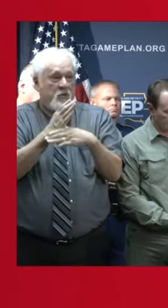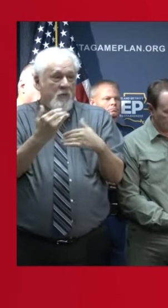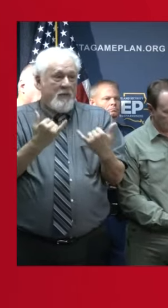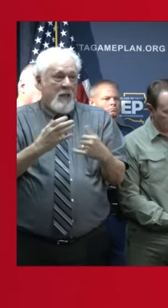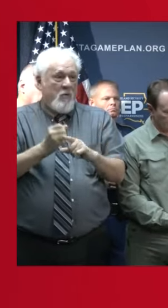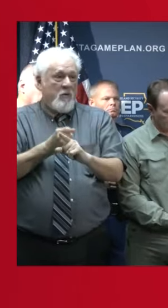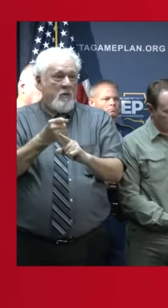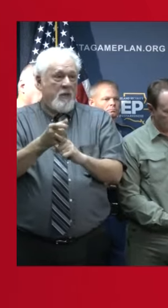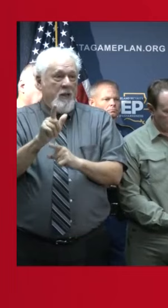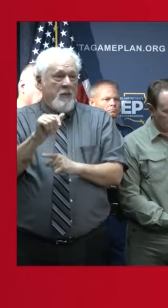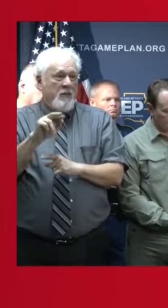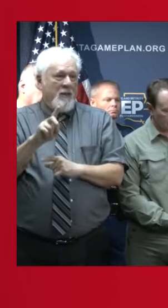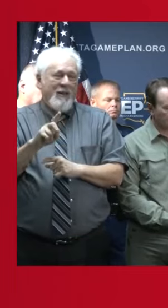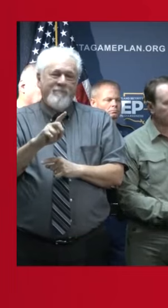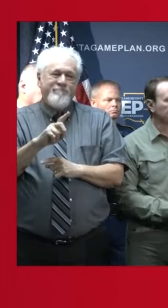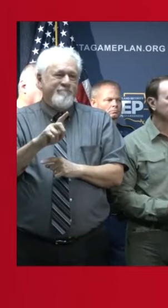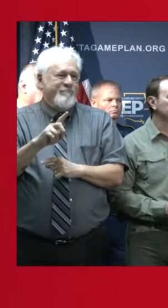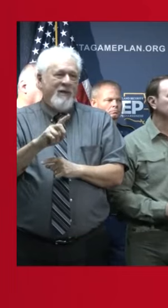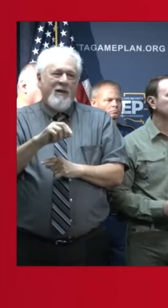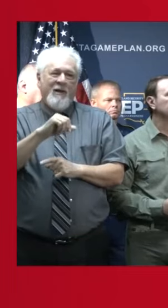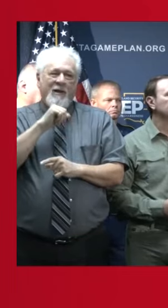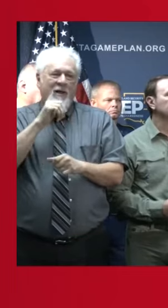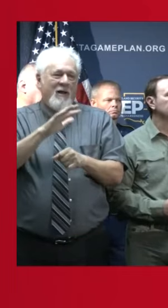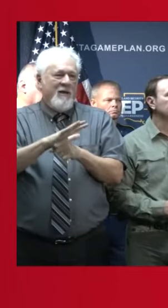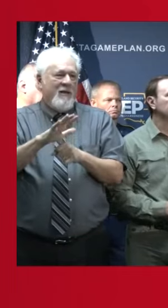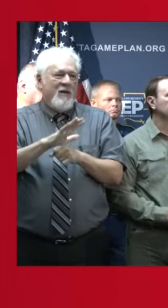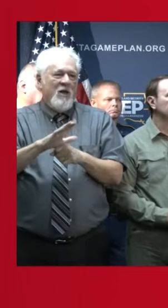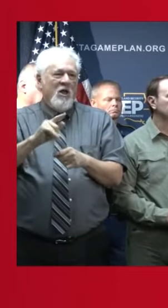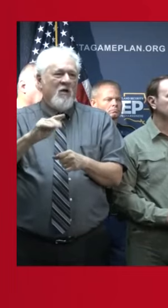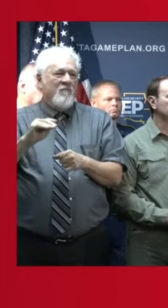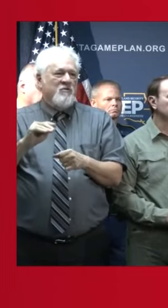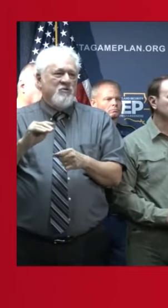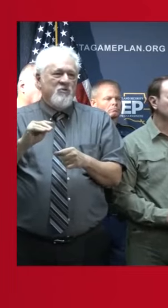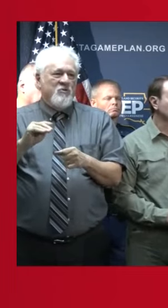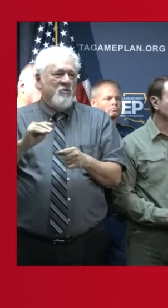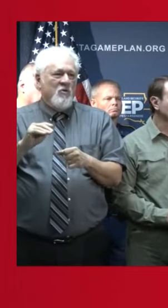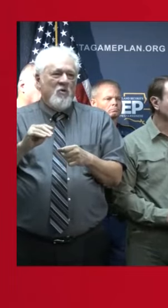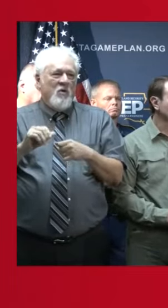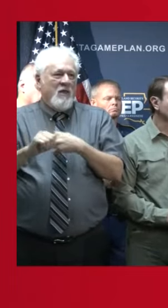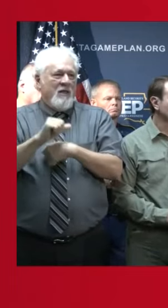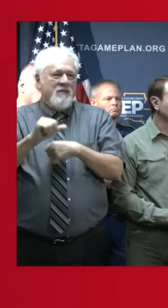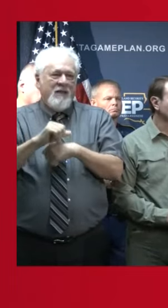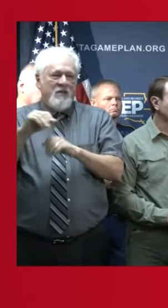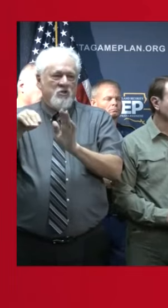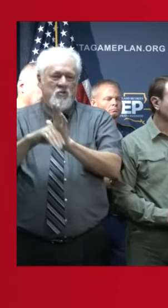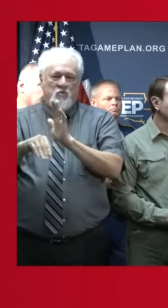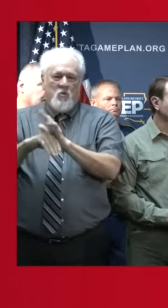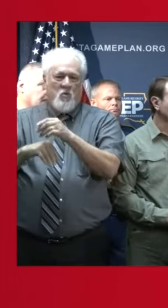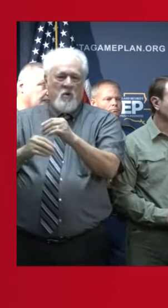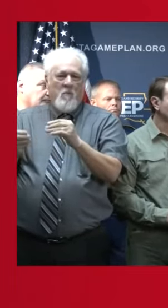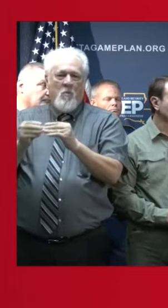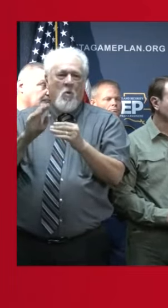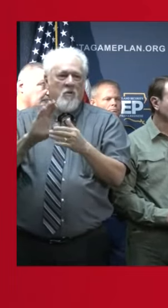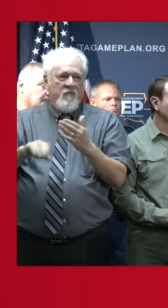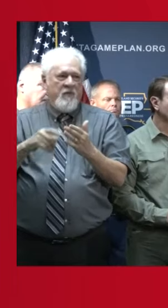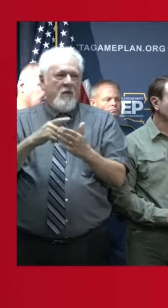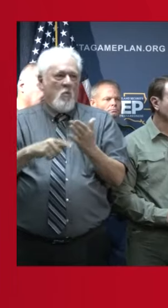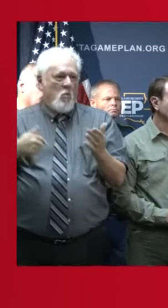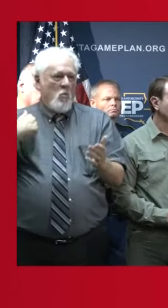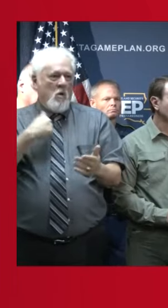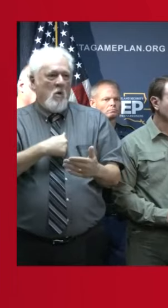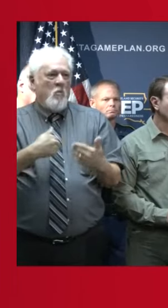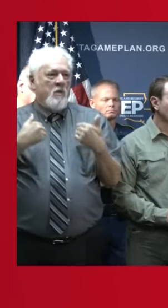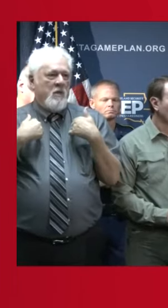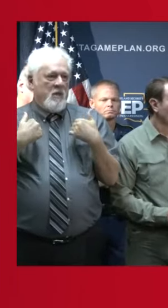landfall, it's not likely to be sufficient enough to greatly endanger New Orleans beyond the state that they're currently